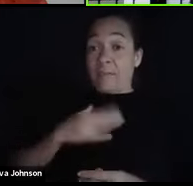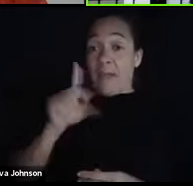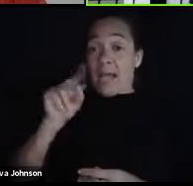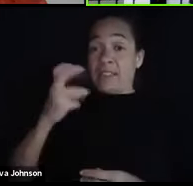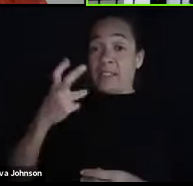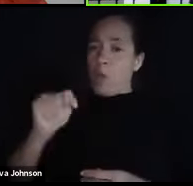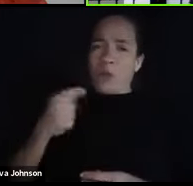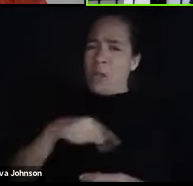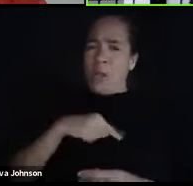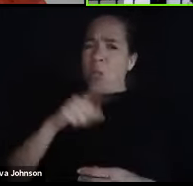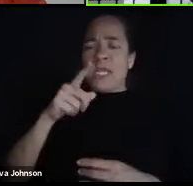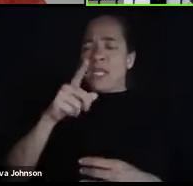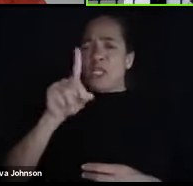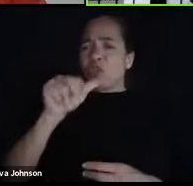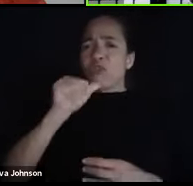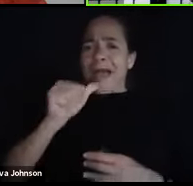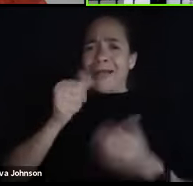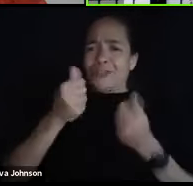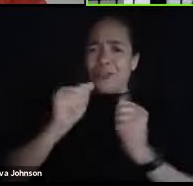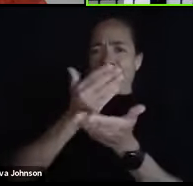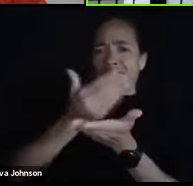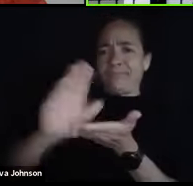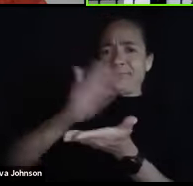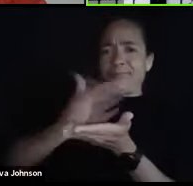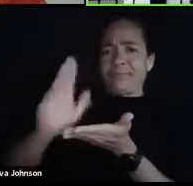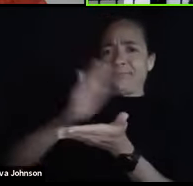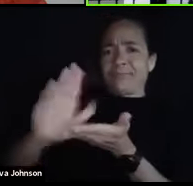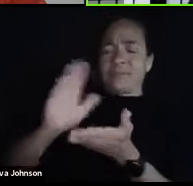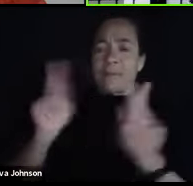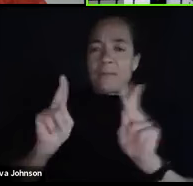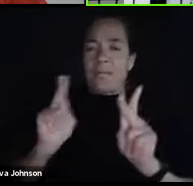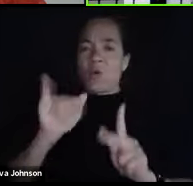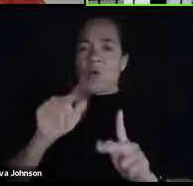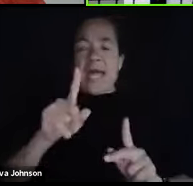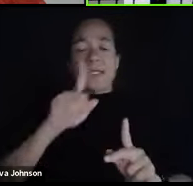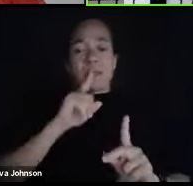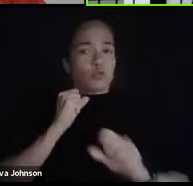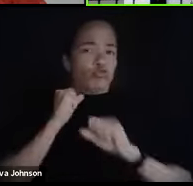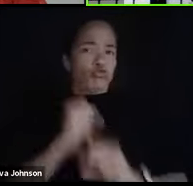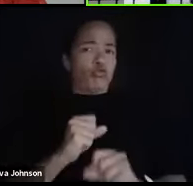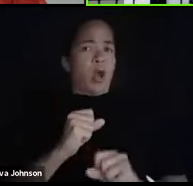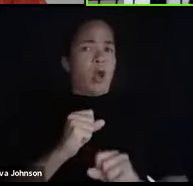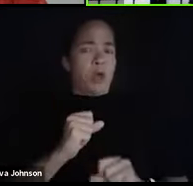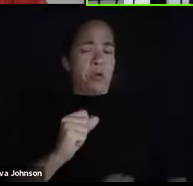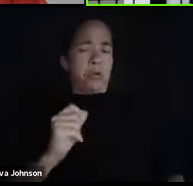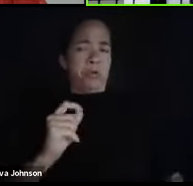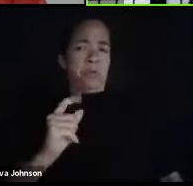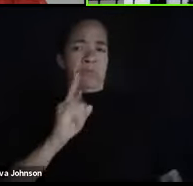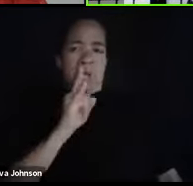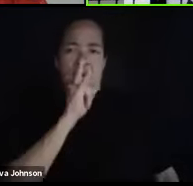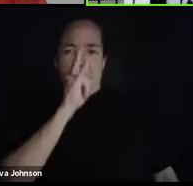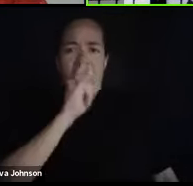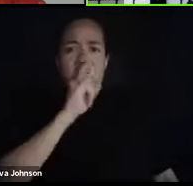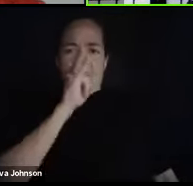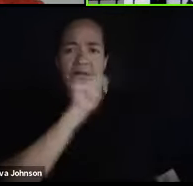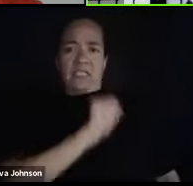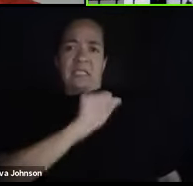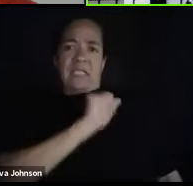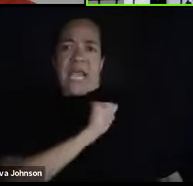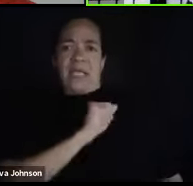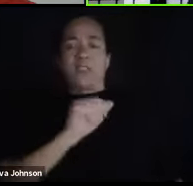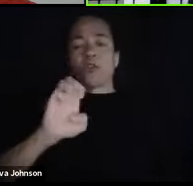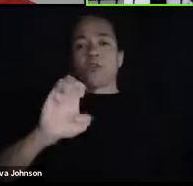is not correct. That is a very elitist attitude that is not very